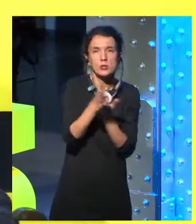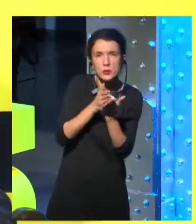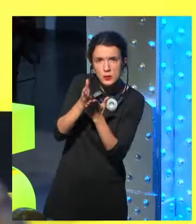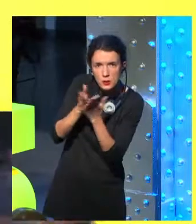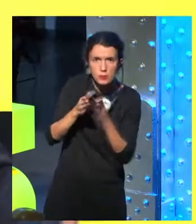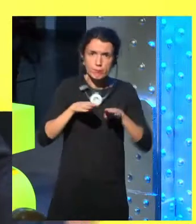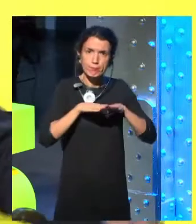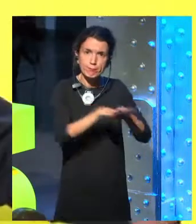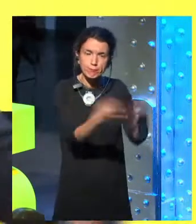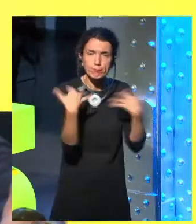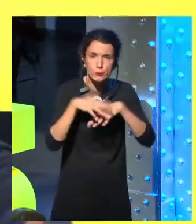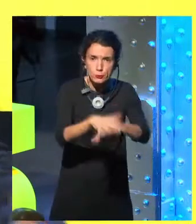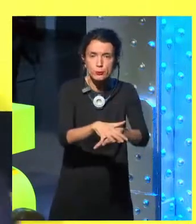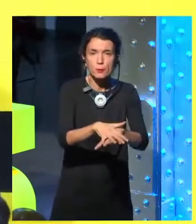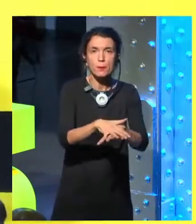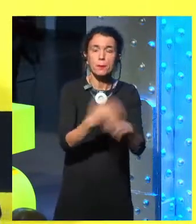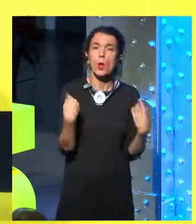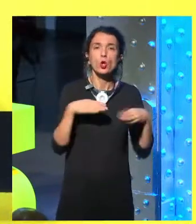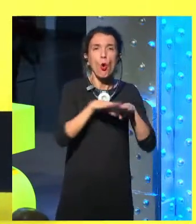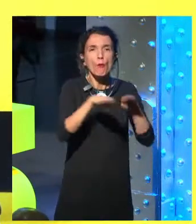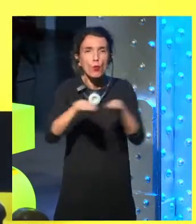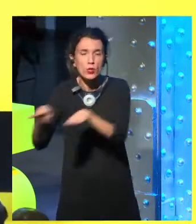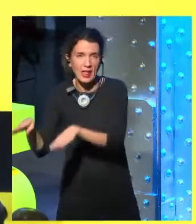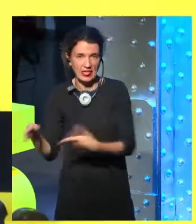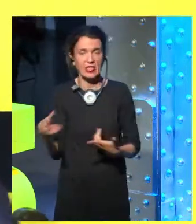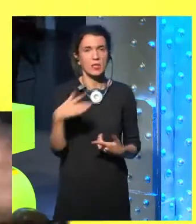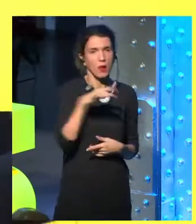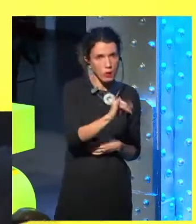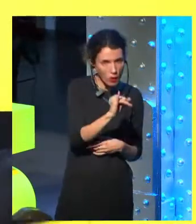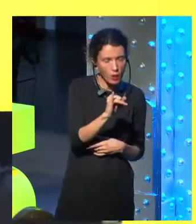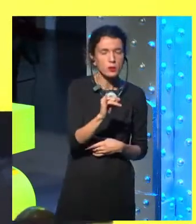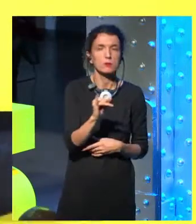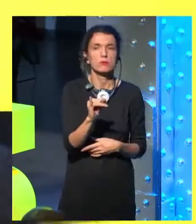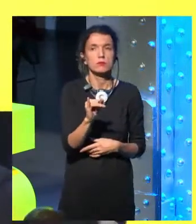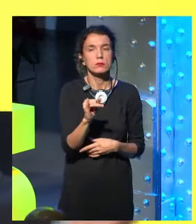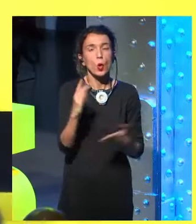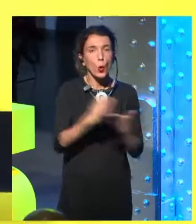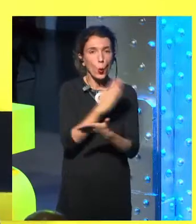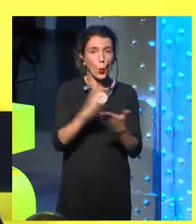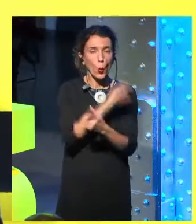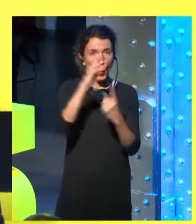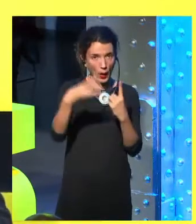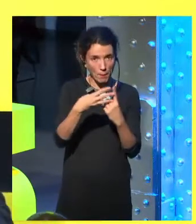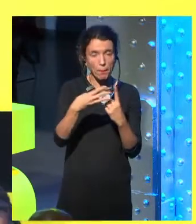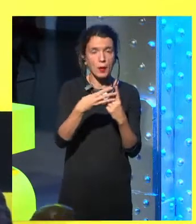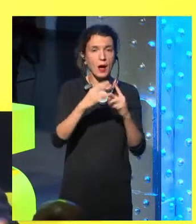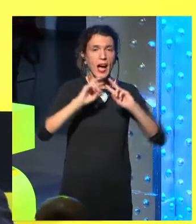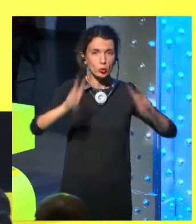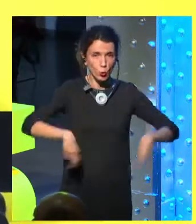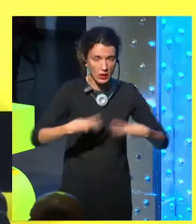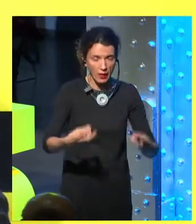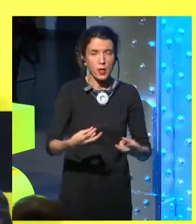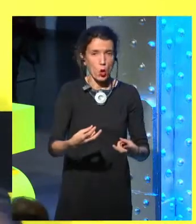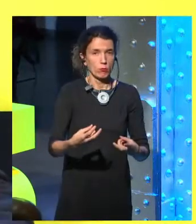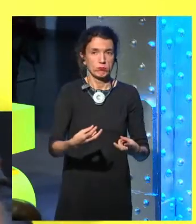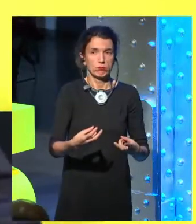are confluent. I prefer to say that they come together rather than saying that they